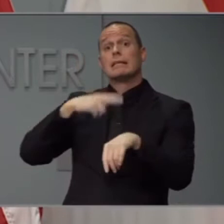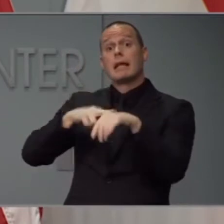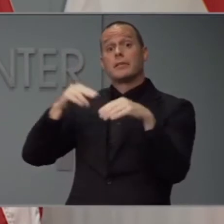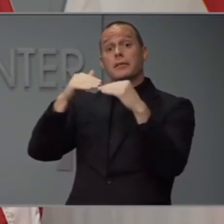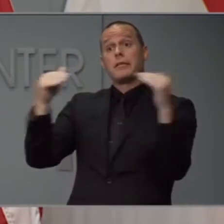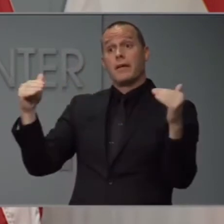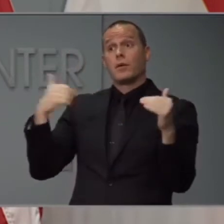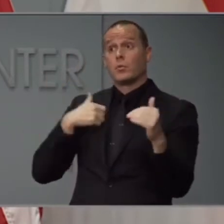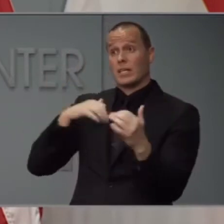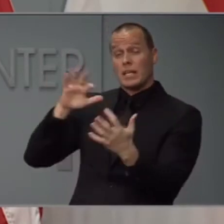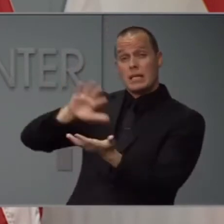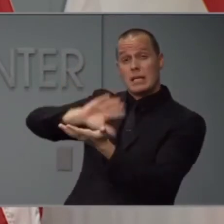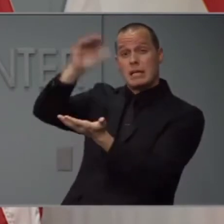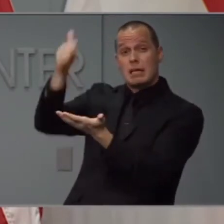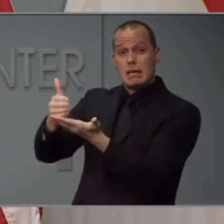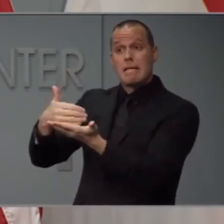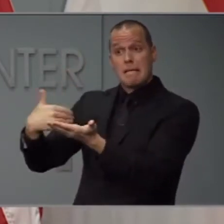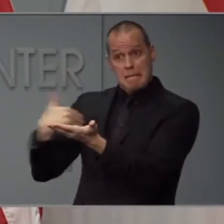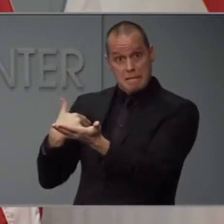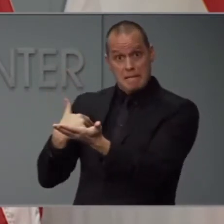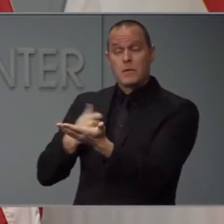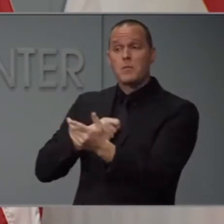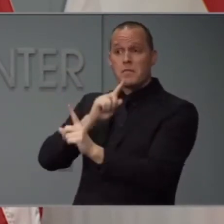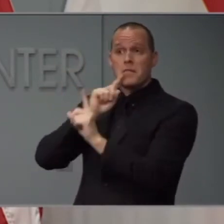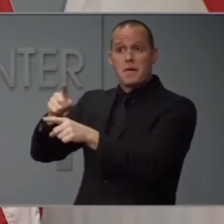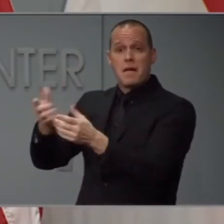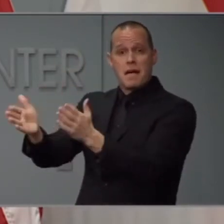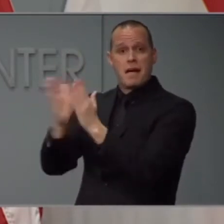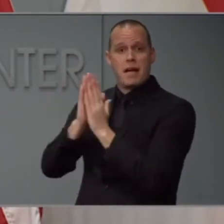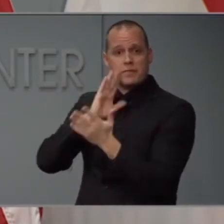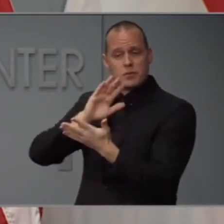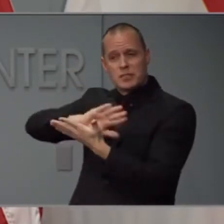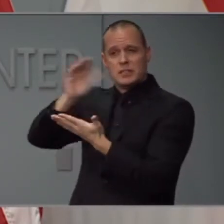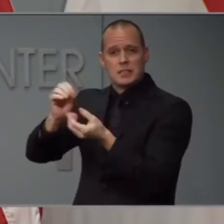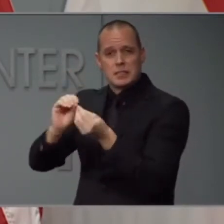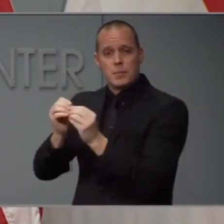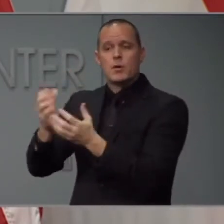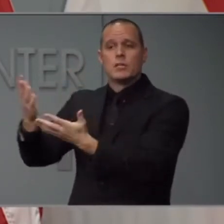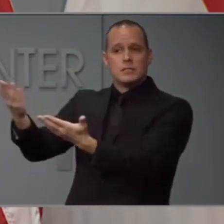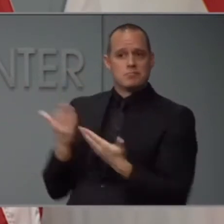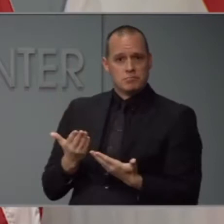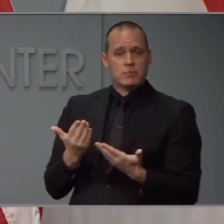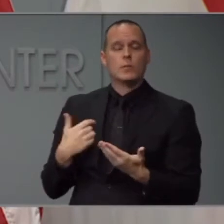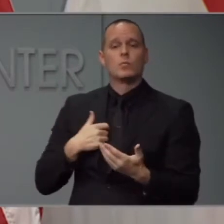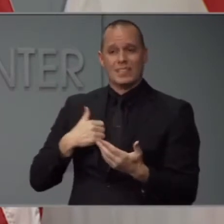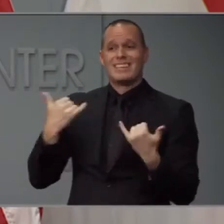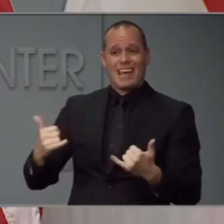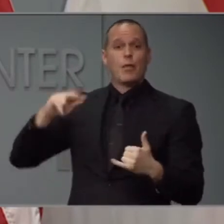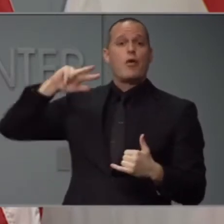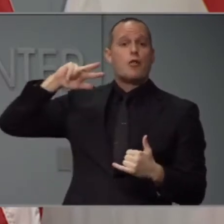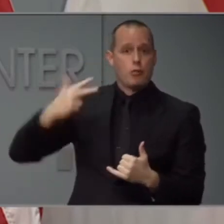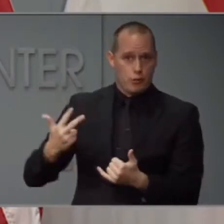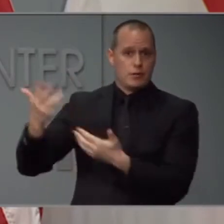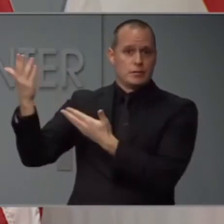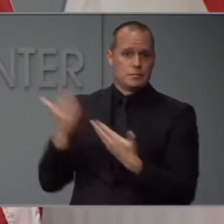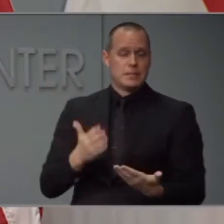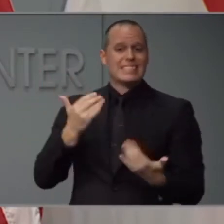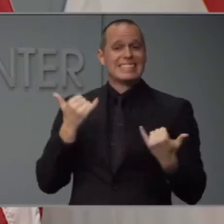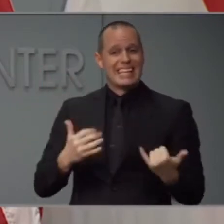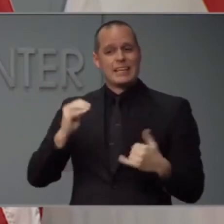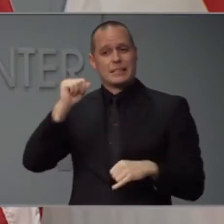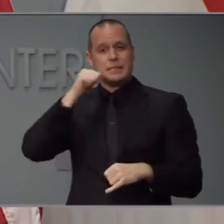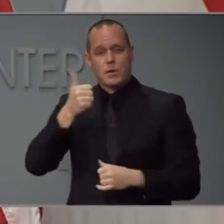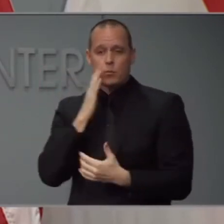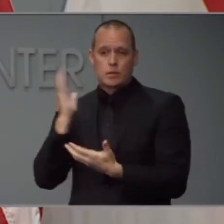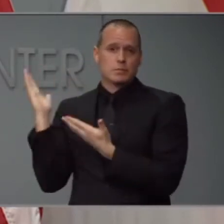from the Strategic National Stockpile. We're expecting those supplies to arrive on several trucks today and tomorrow. In